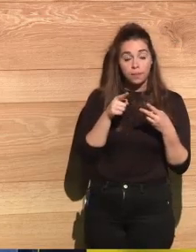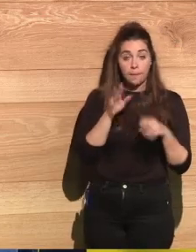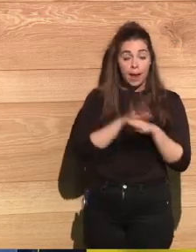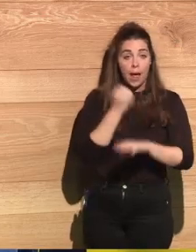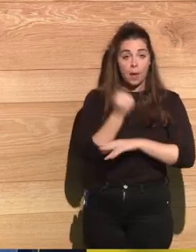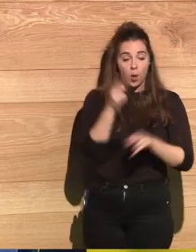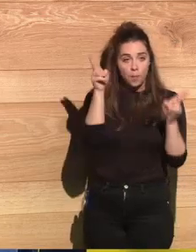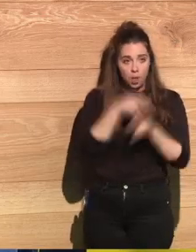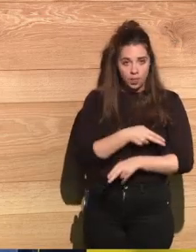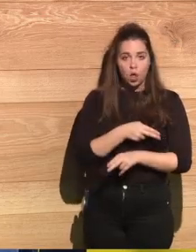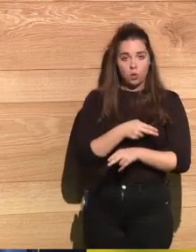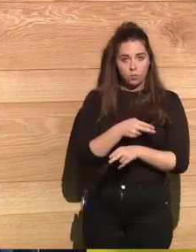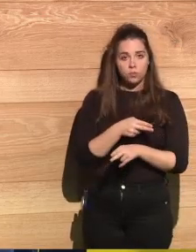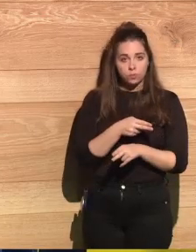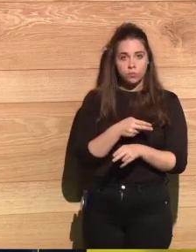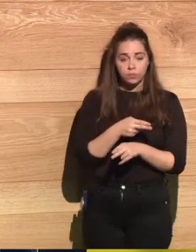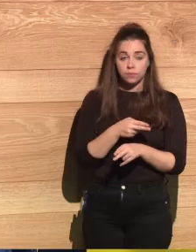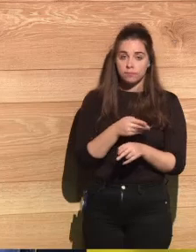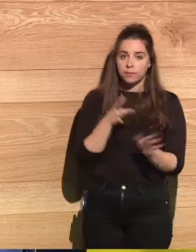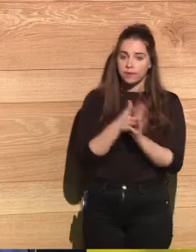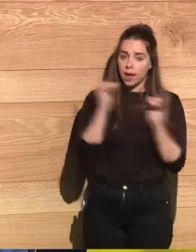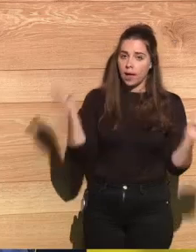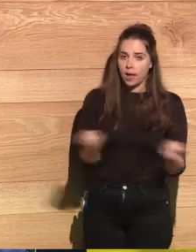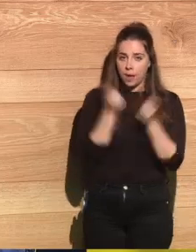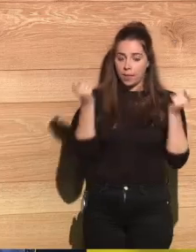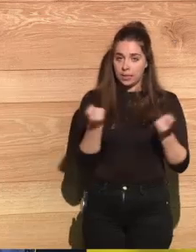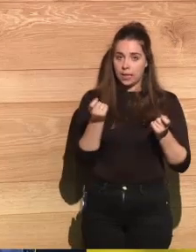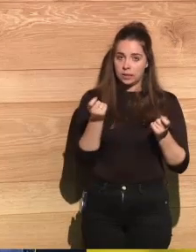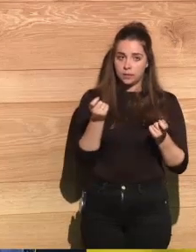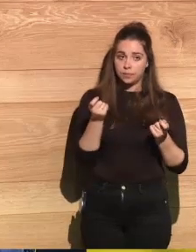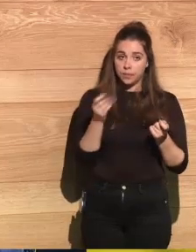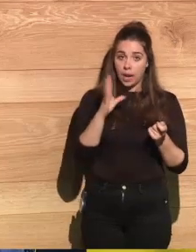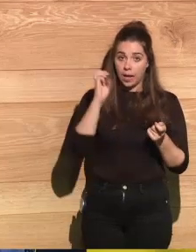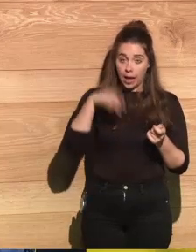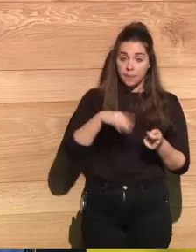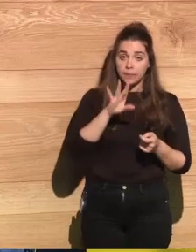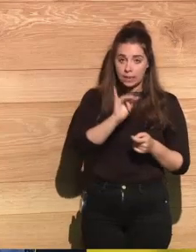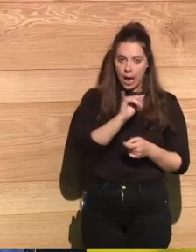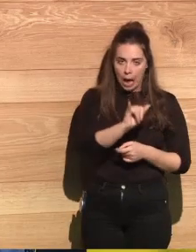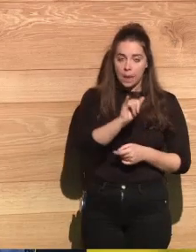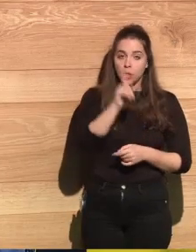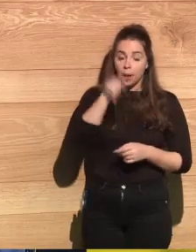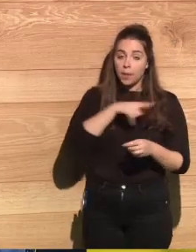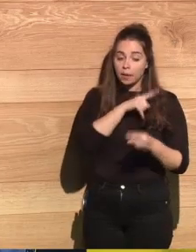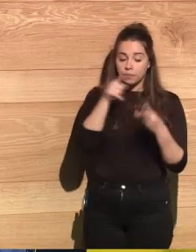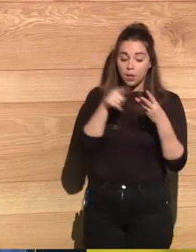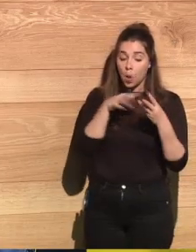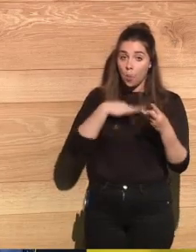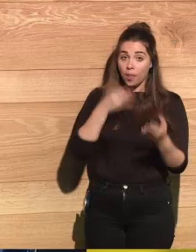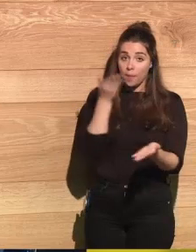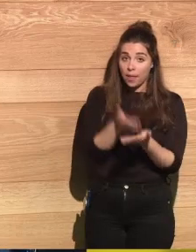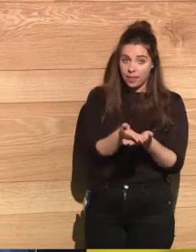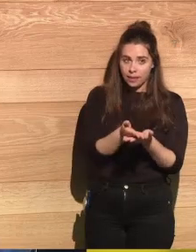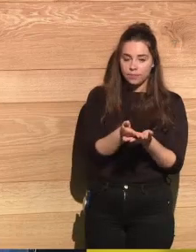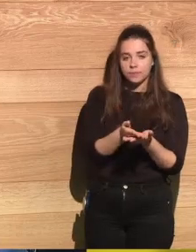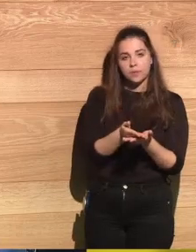councils and town councils to support the prohibition. And those campaigns